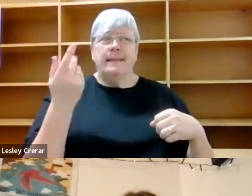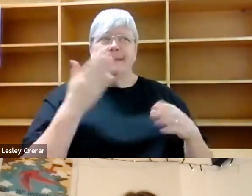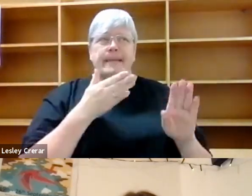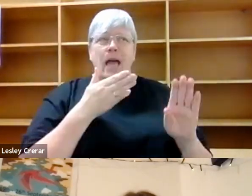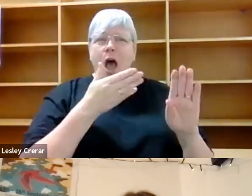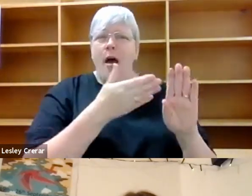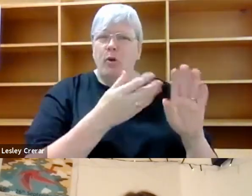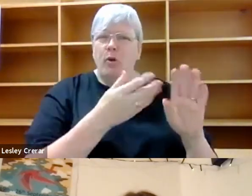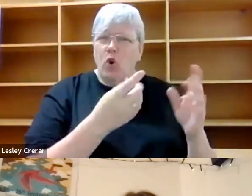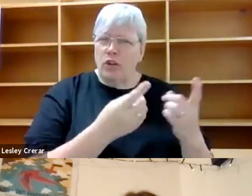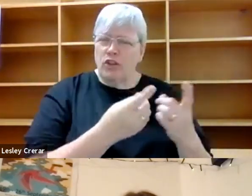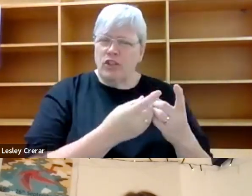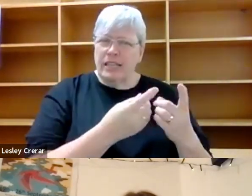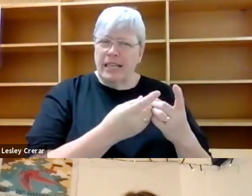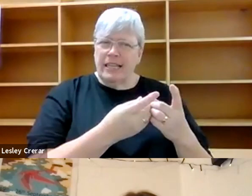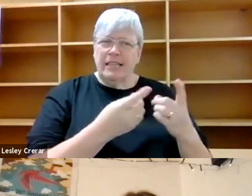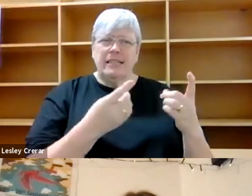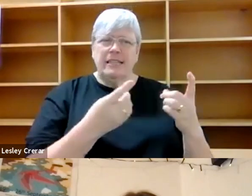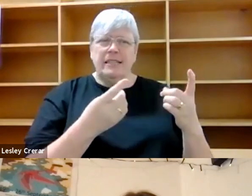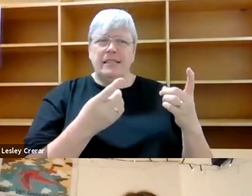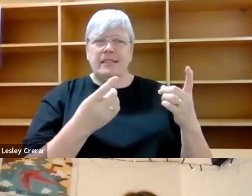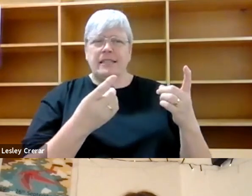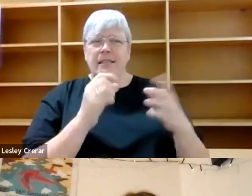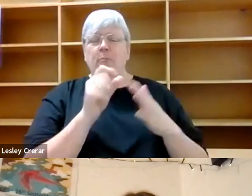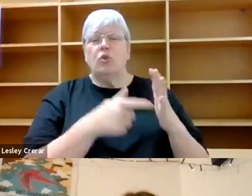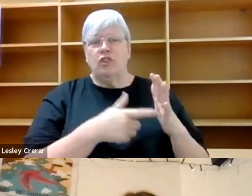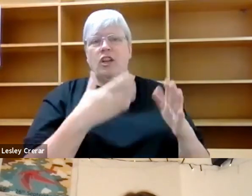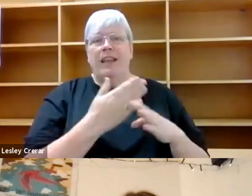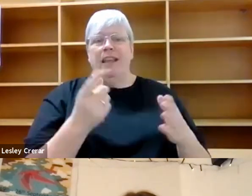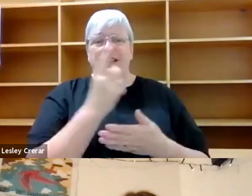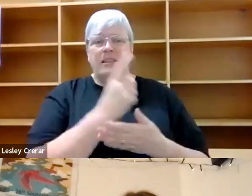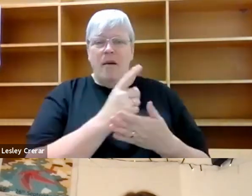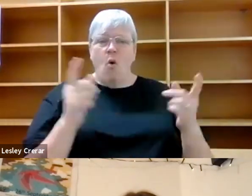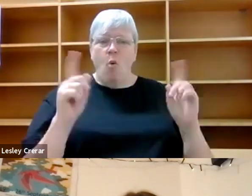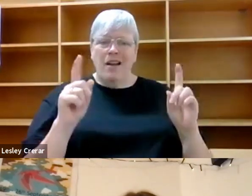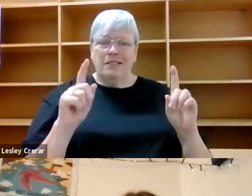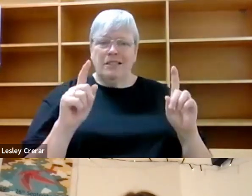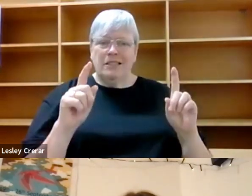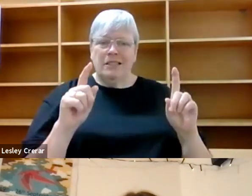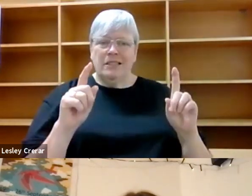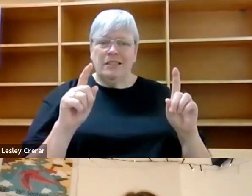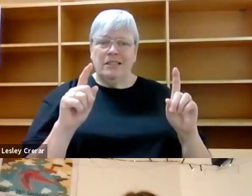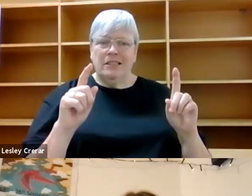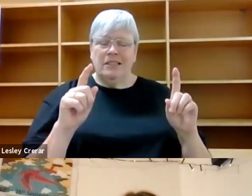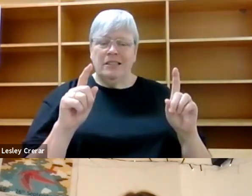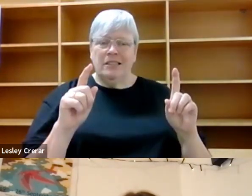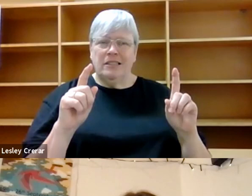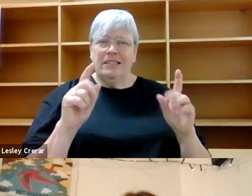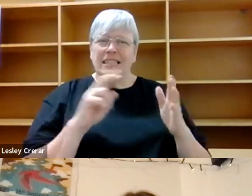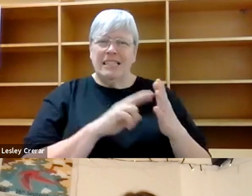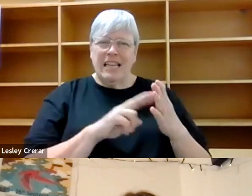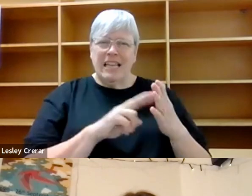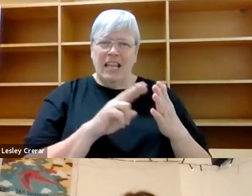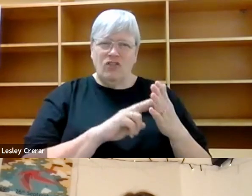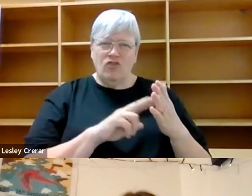I'm currently writing or working on is about rot. Um, so again, it is nature, but it's nature very much embedded in